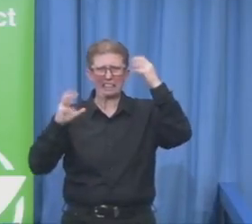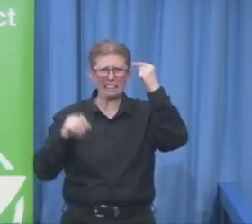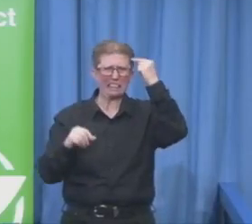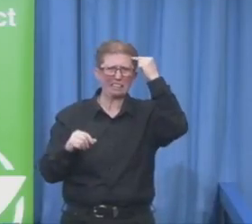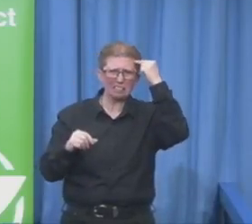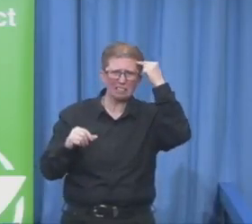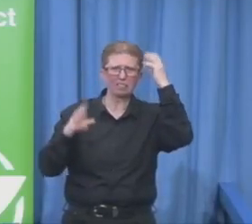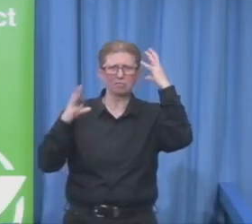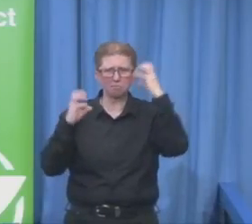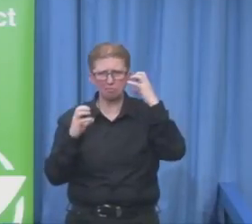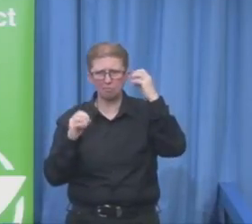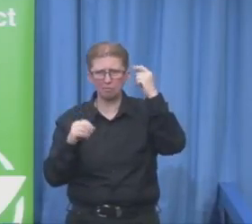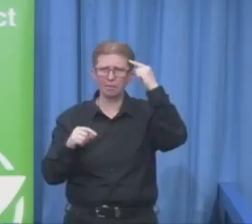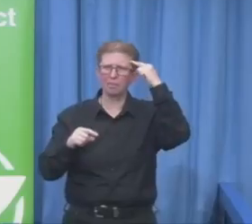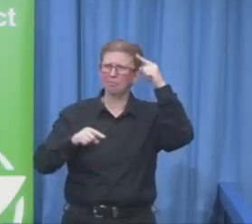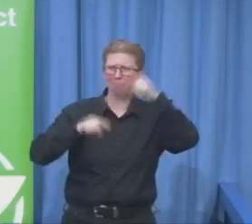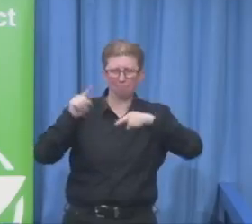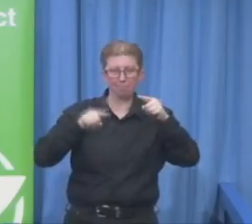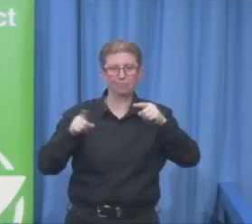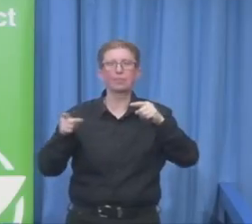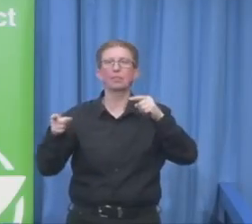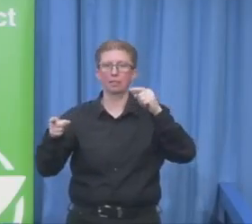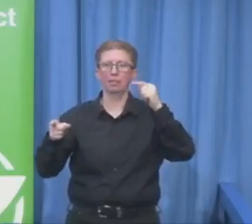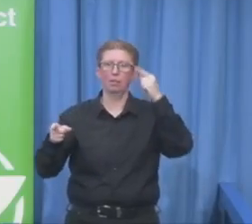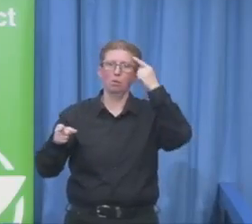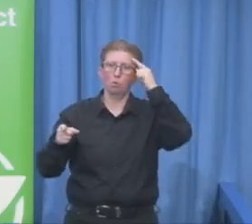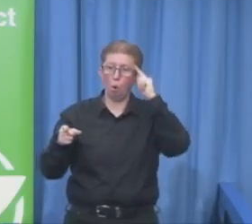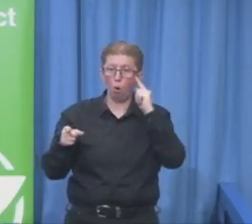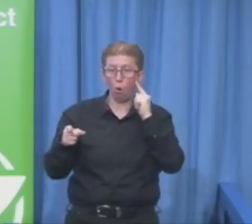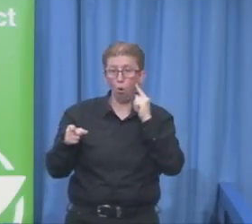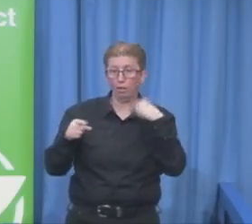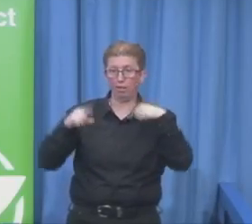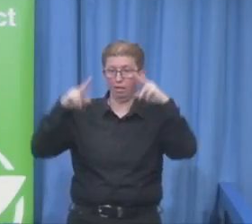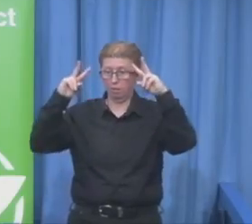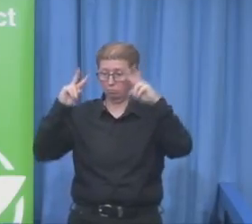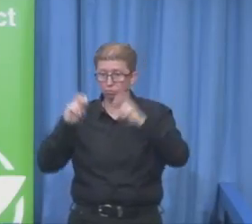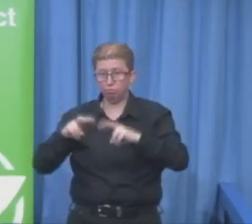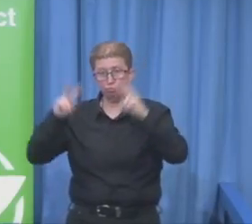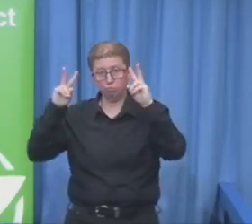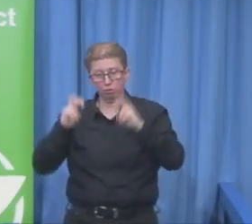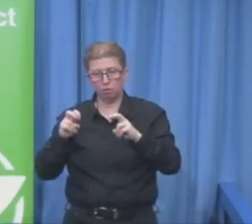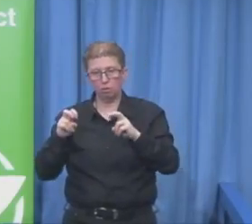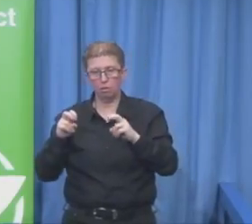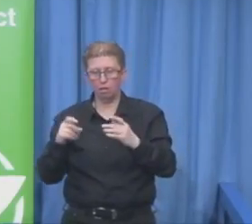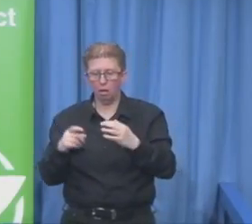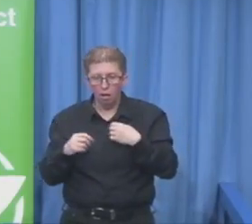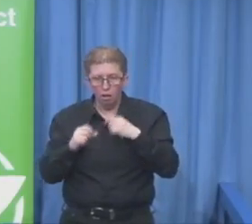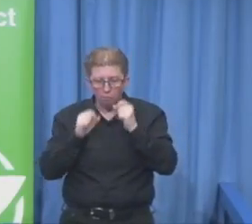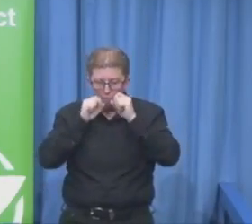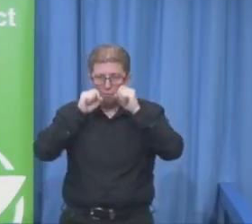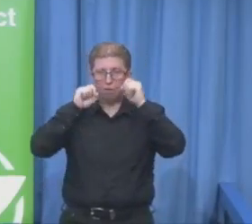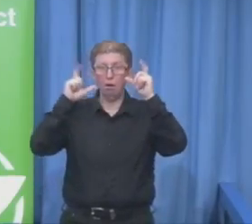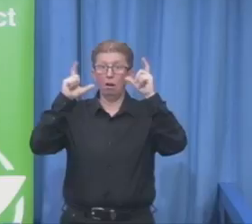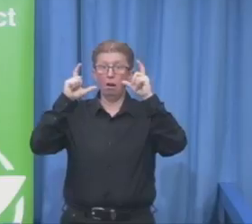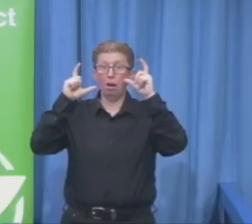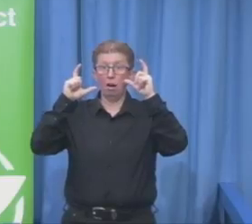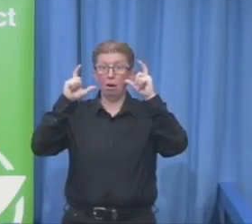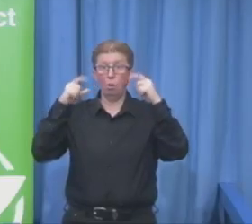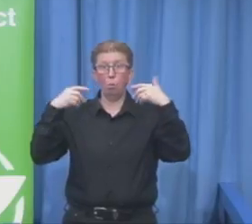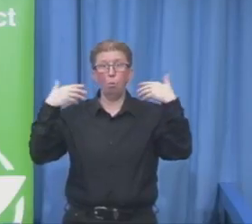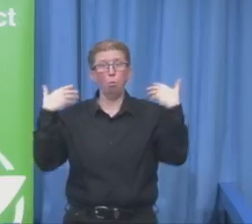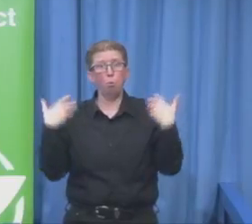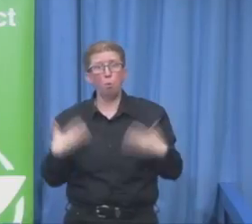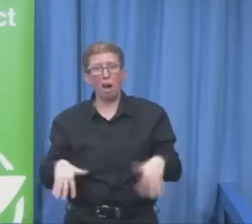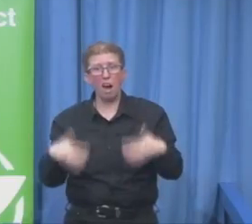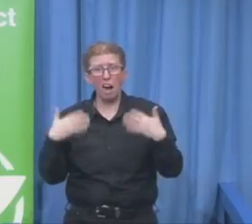But then I got a very strong impression about the social backgrounds and the social conditions these persons and